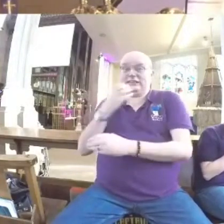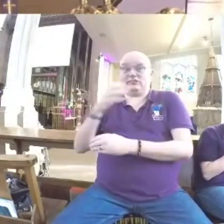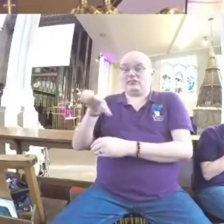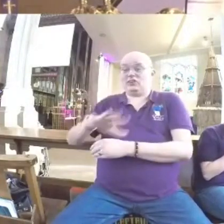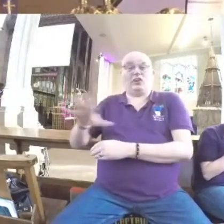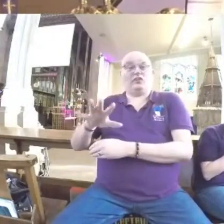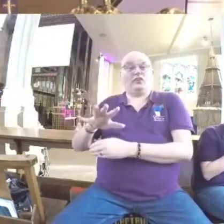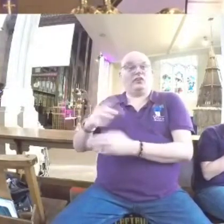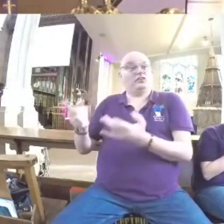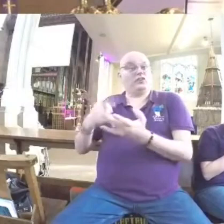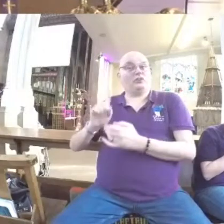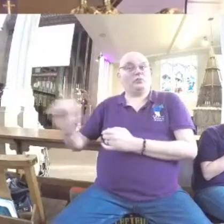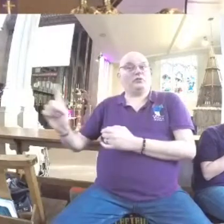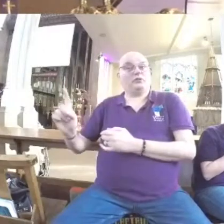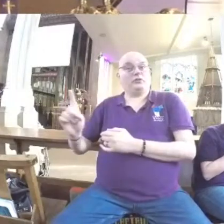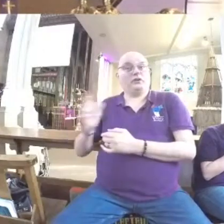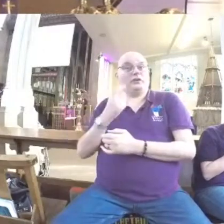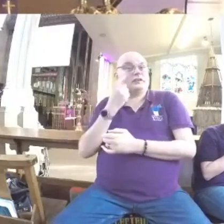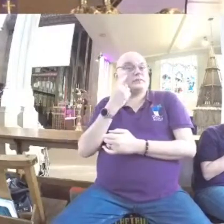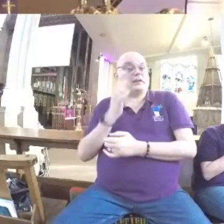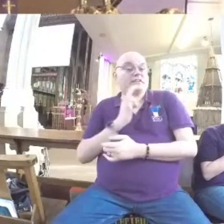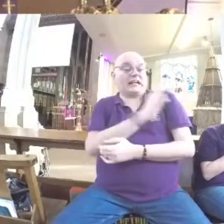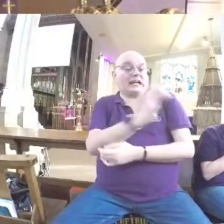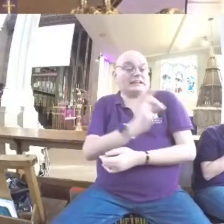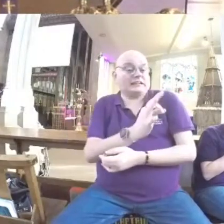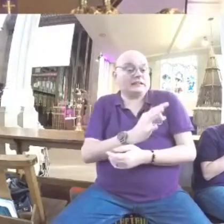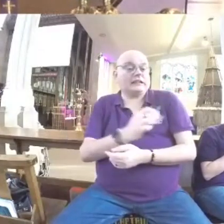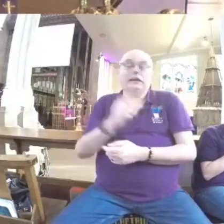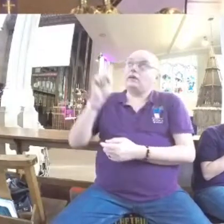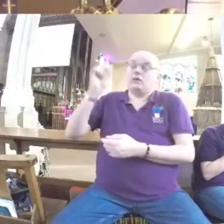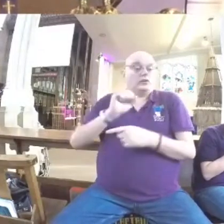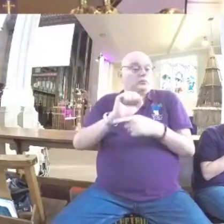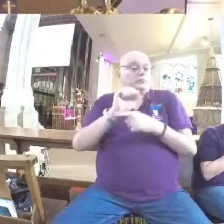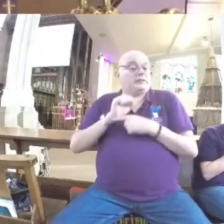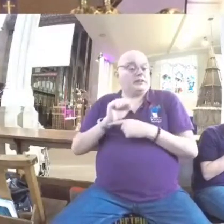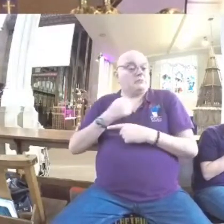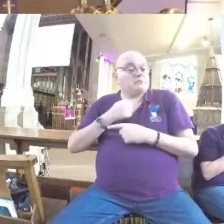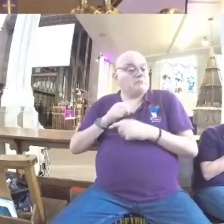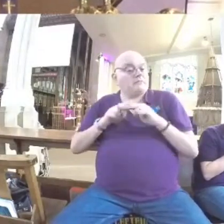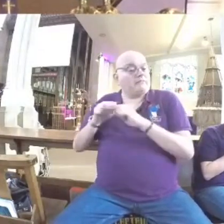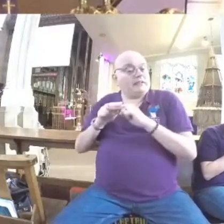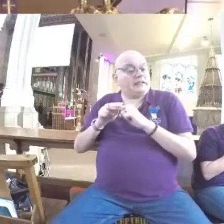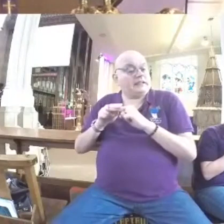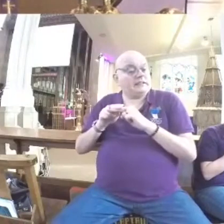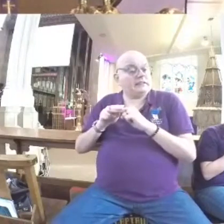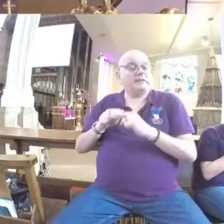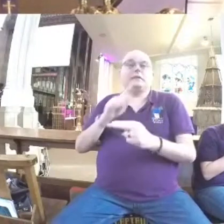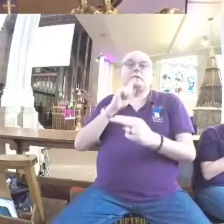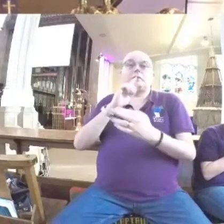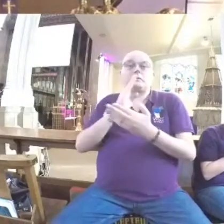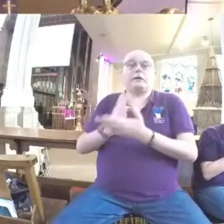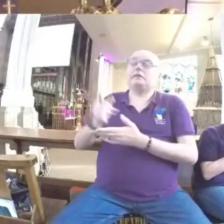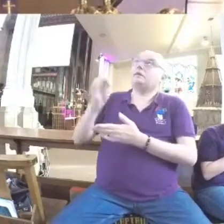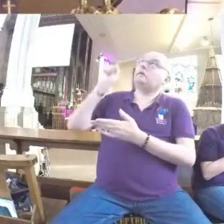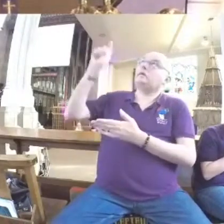She asked the spies to swear an oath that God's promise of protection would extend to her and her family. Her faith in God's promises